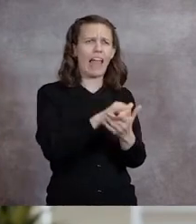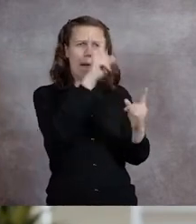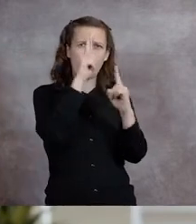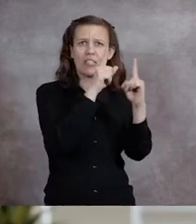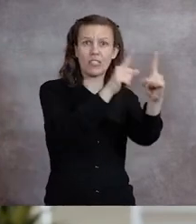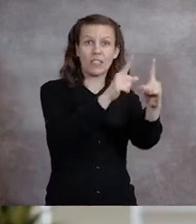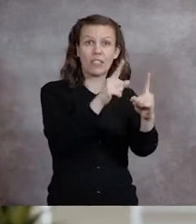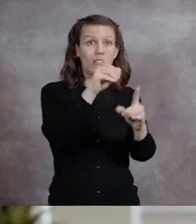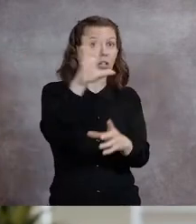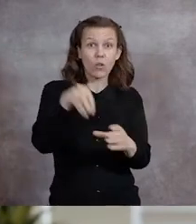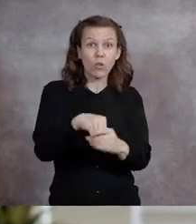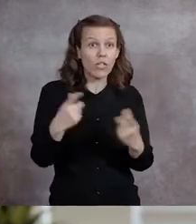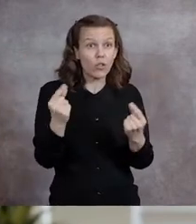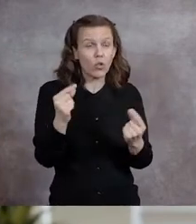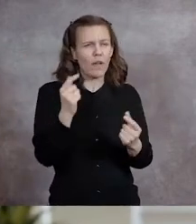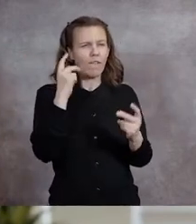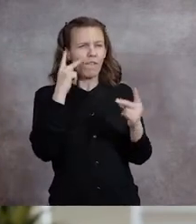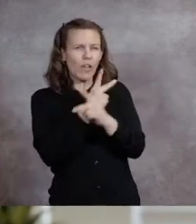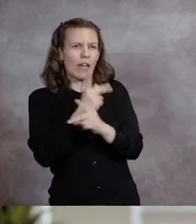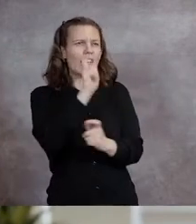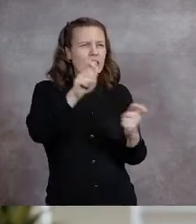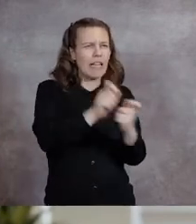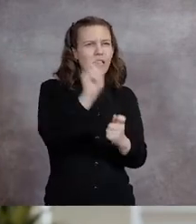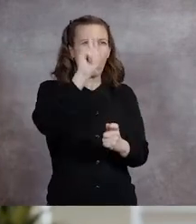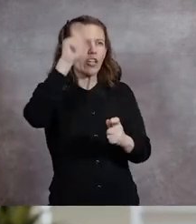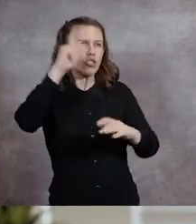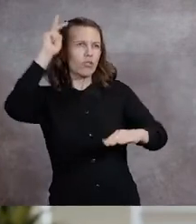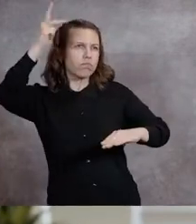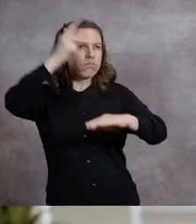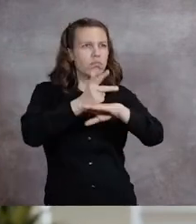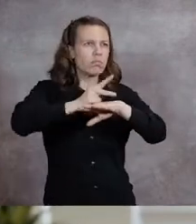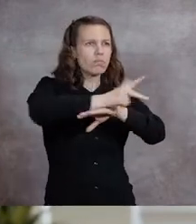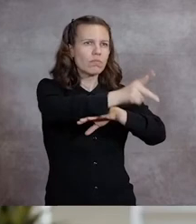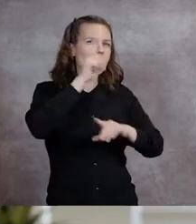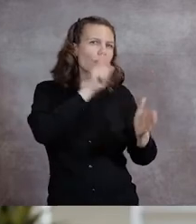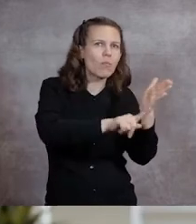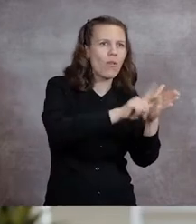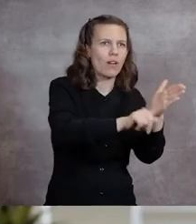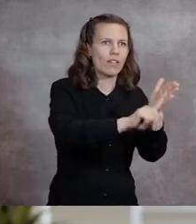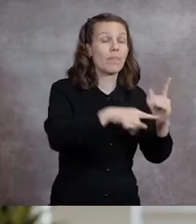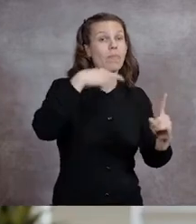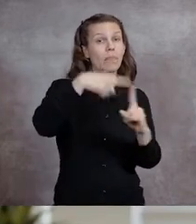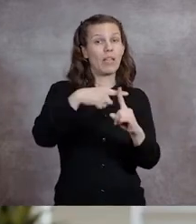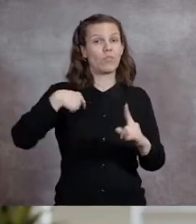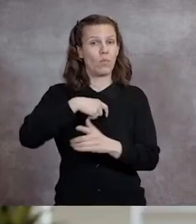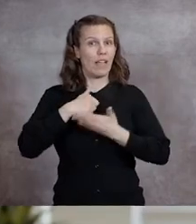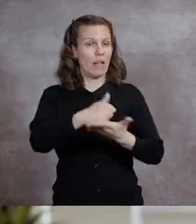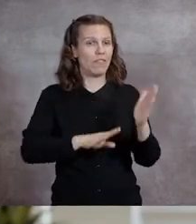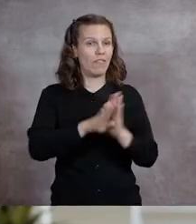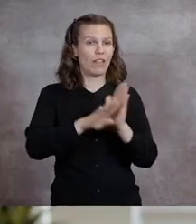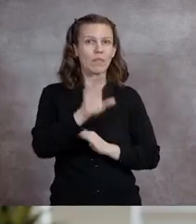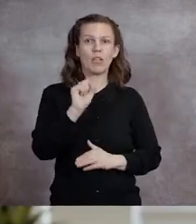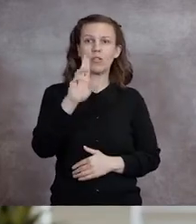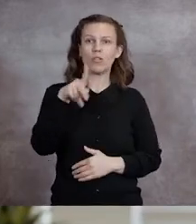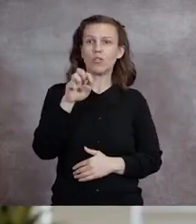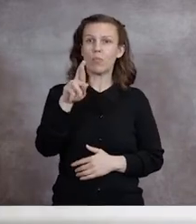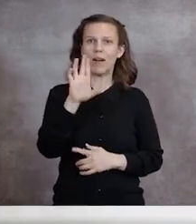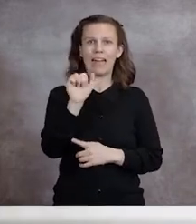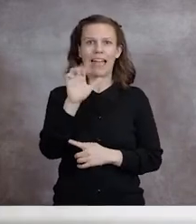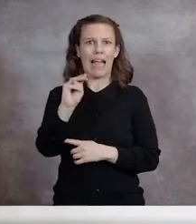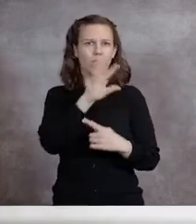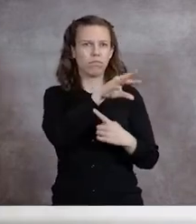including helping to determine the ideal sites for the rover to explore and the development of the rover's super cam.